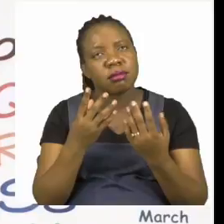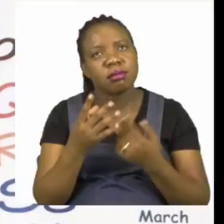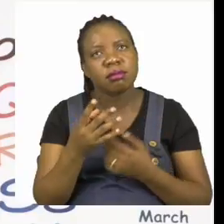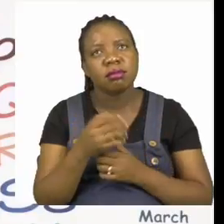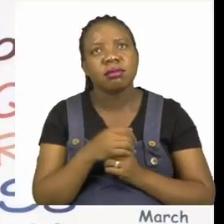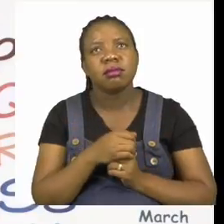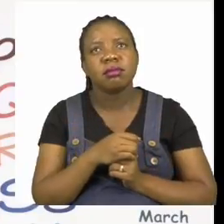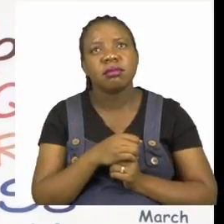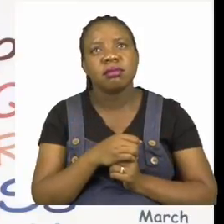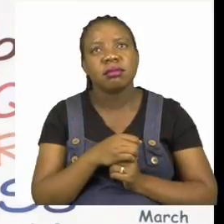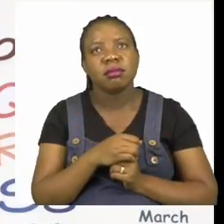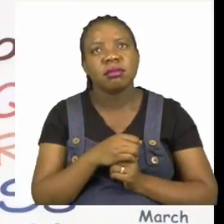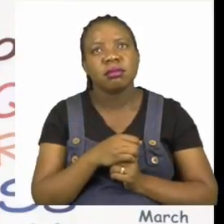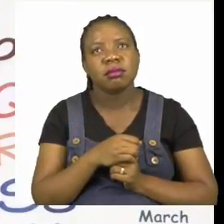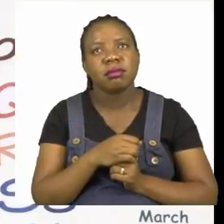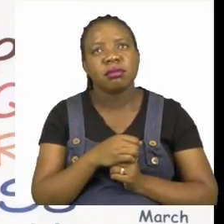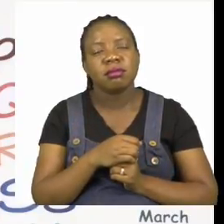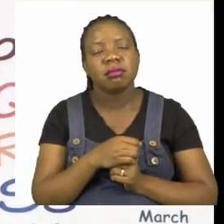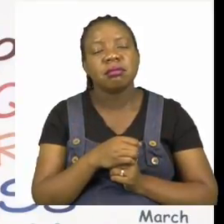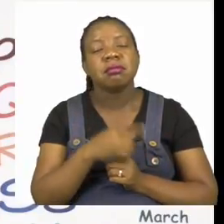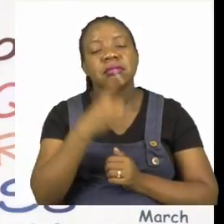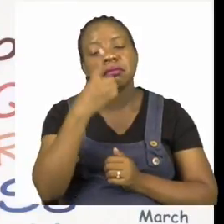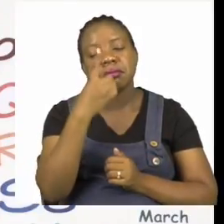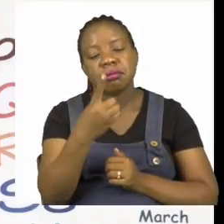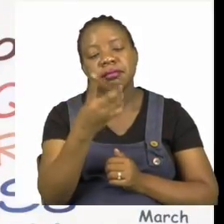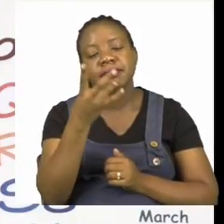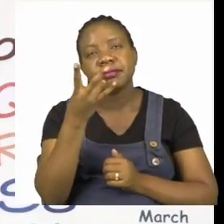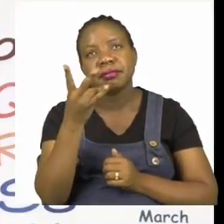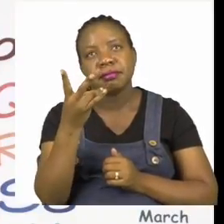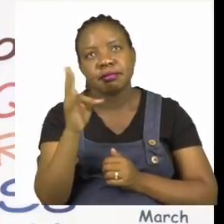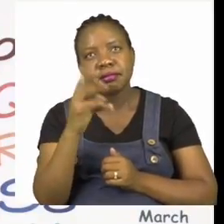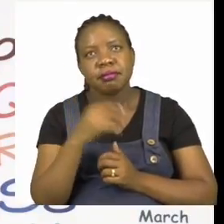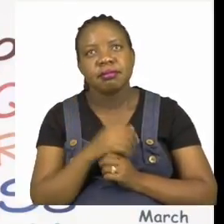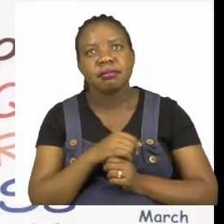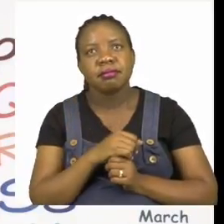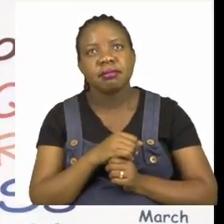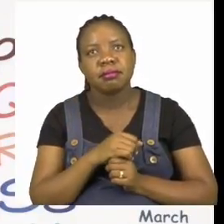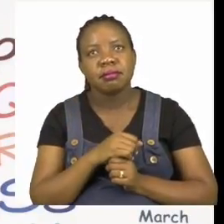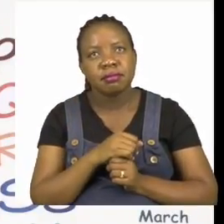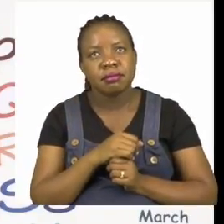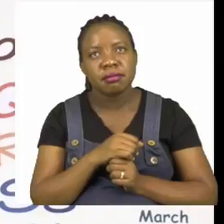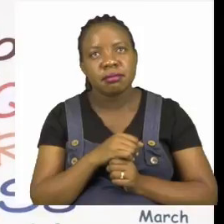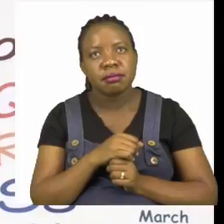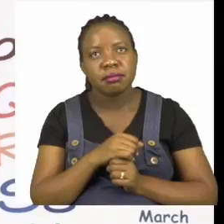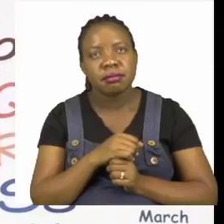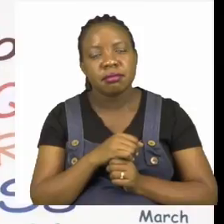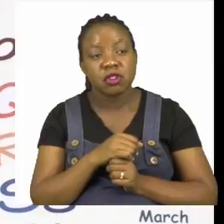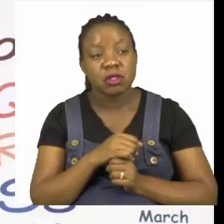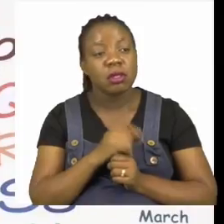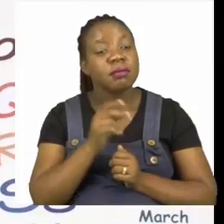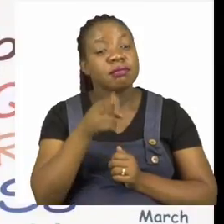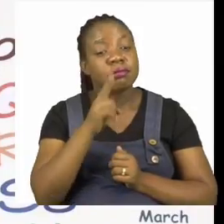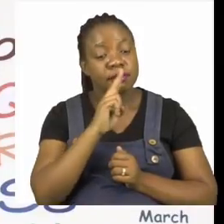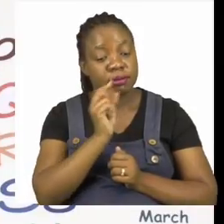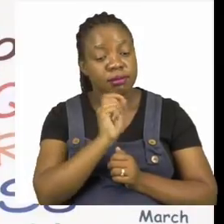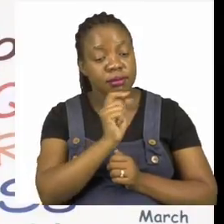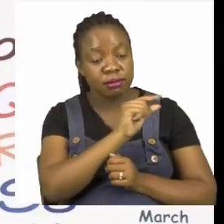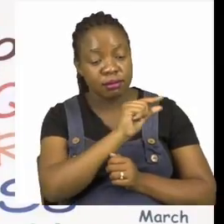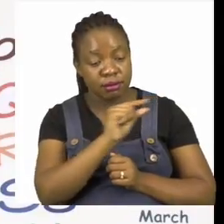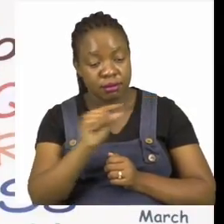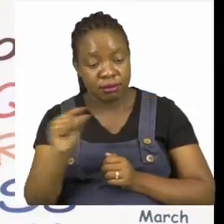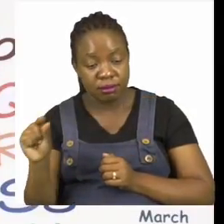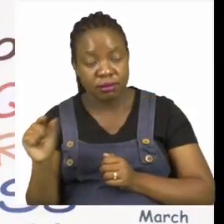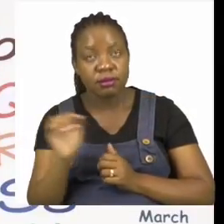I want you to check. So that means that if we were to write a sentence it would say there